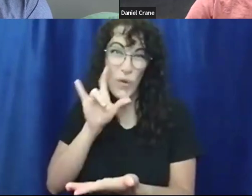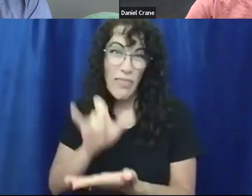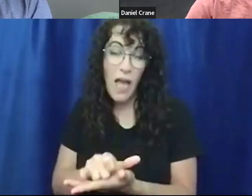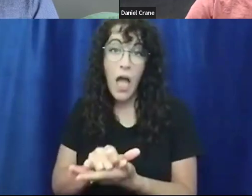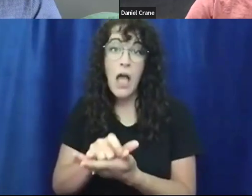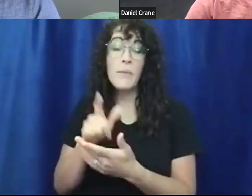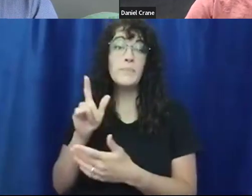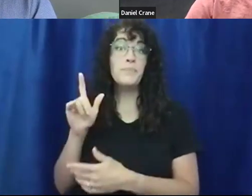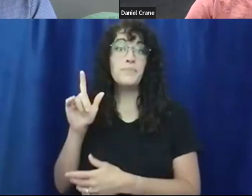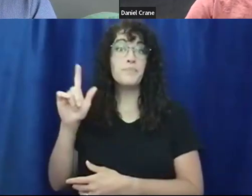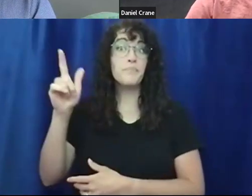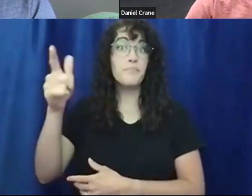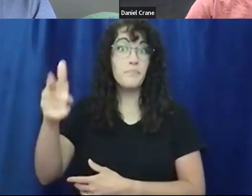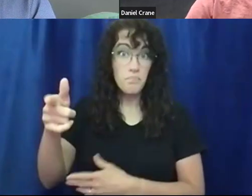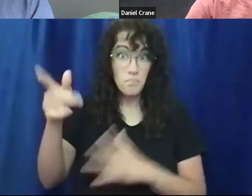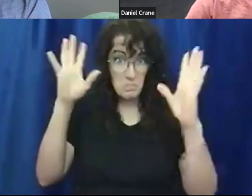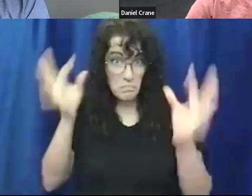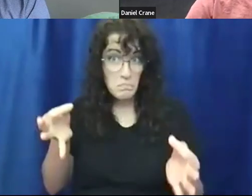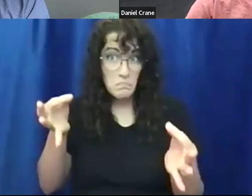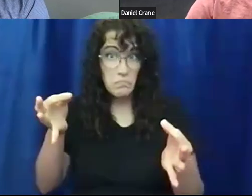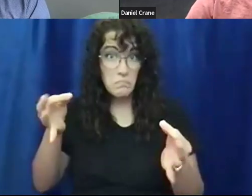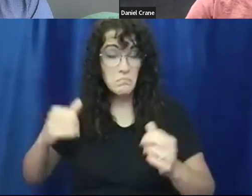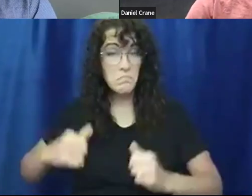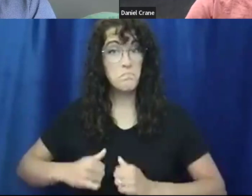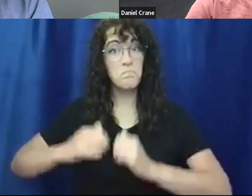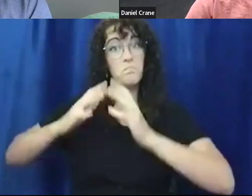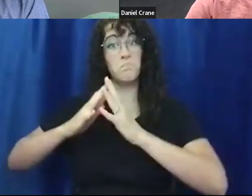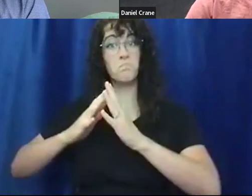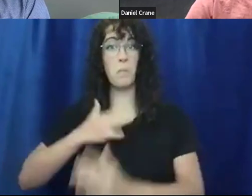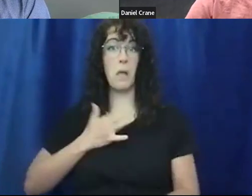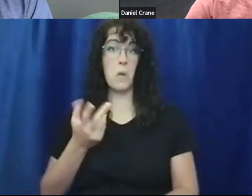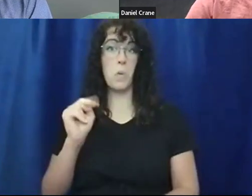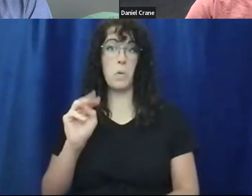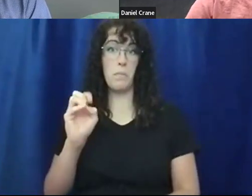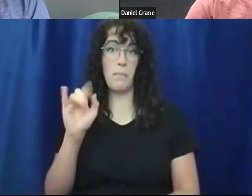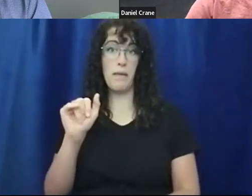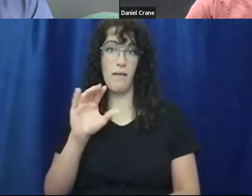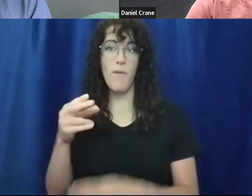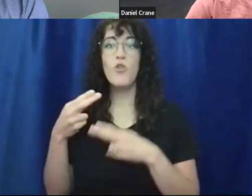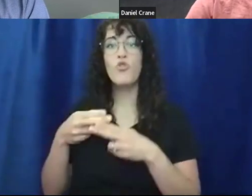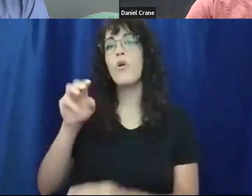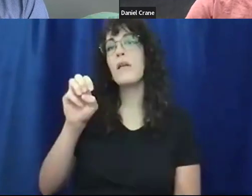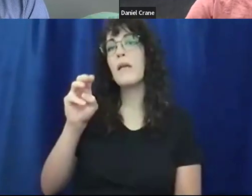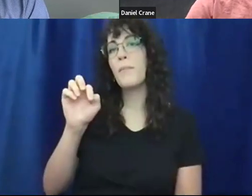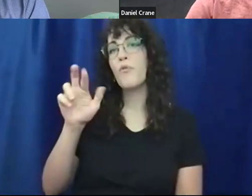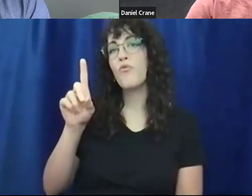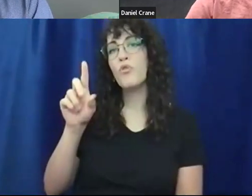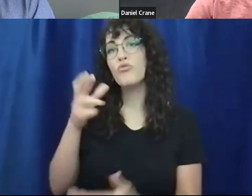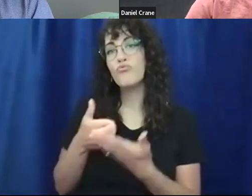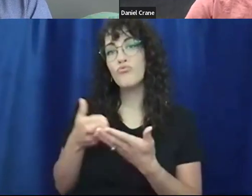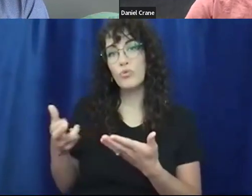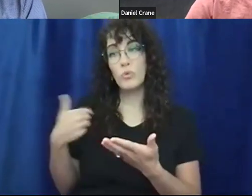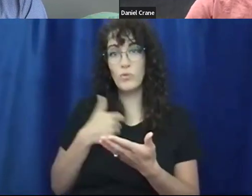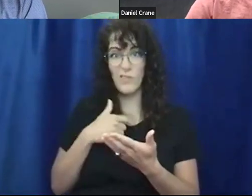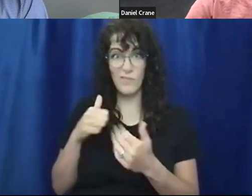again, decided to make my own, uh, media, media company. Uh, we're called Emerald resources. Uh, we've been, uh, we've been around